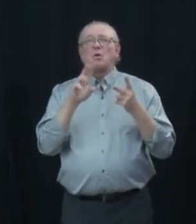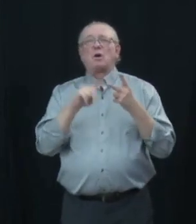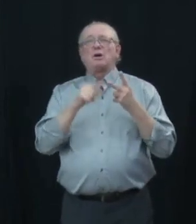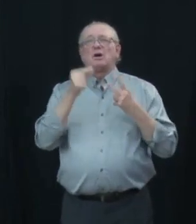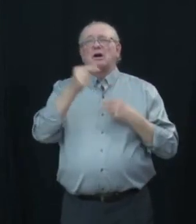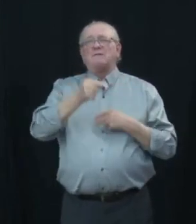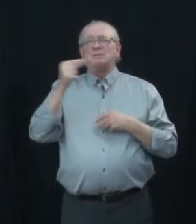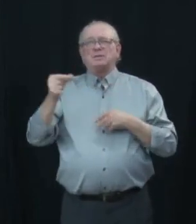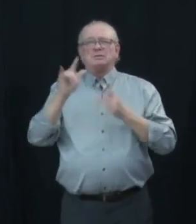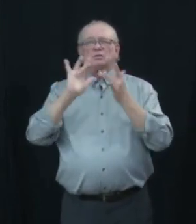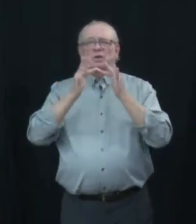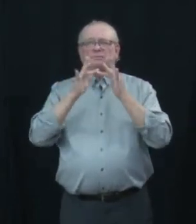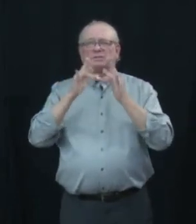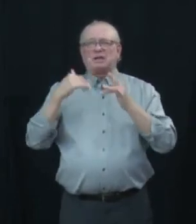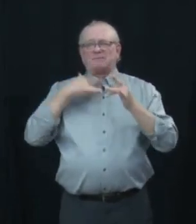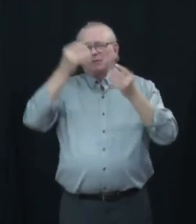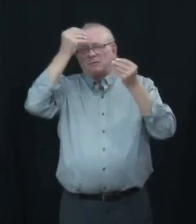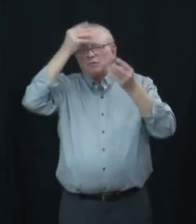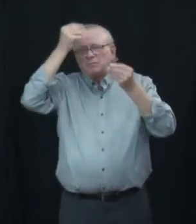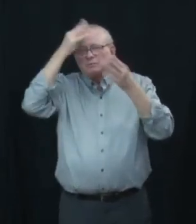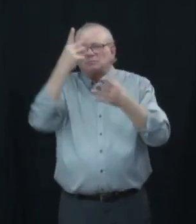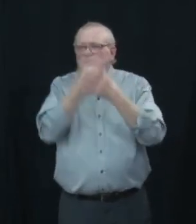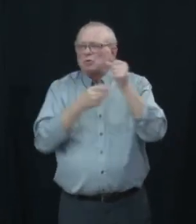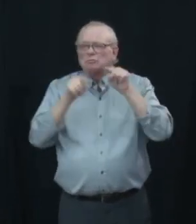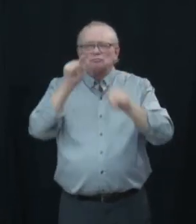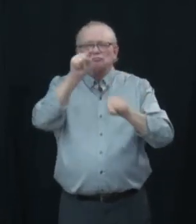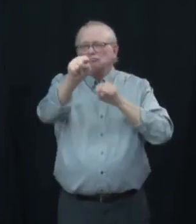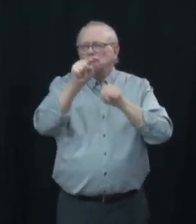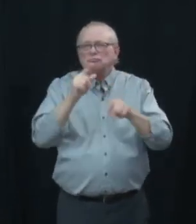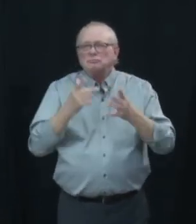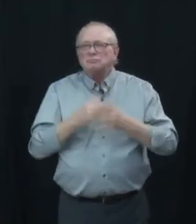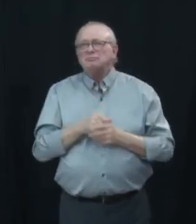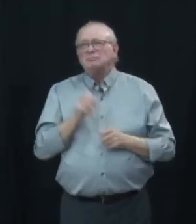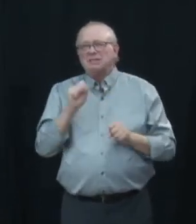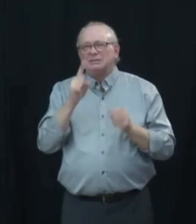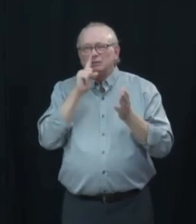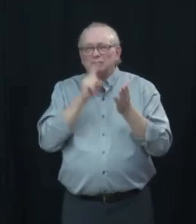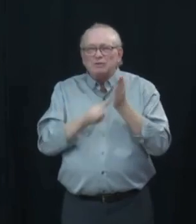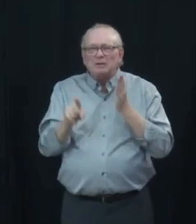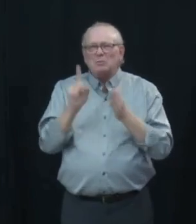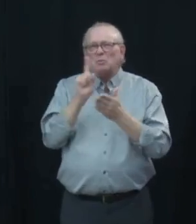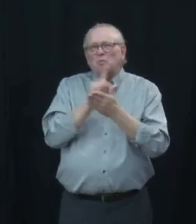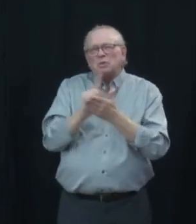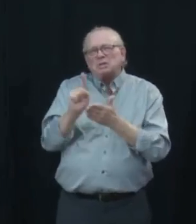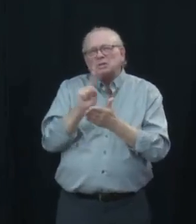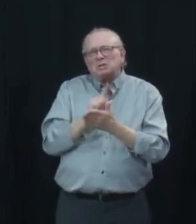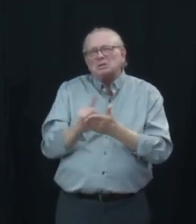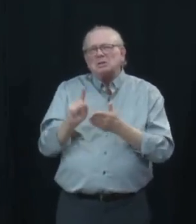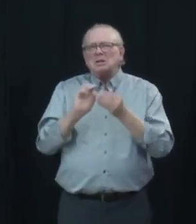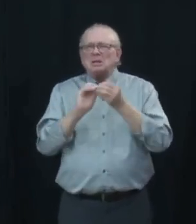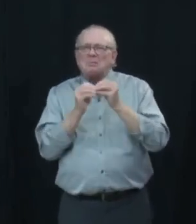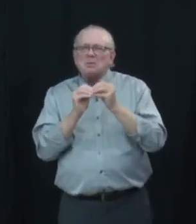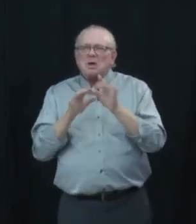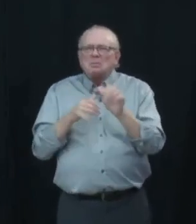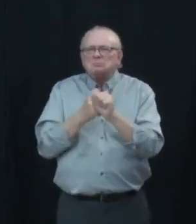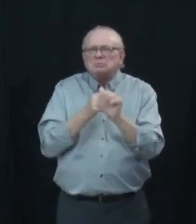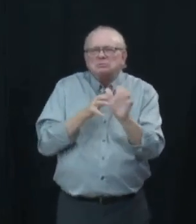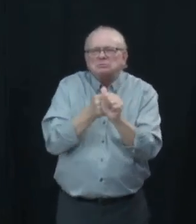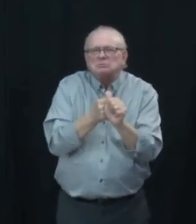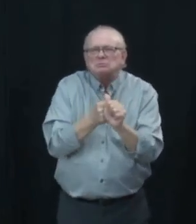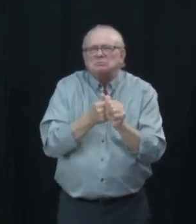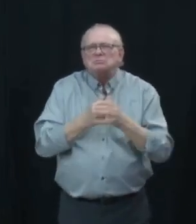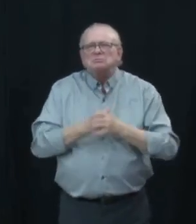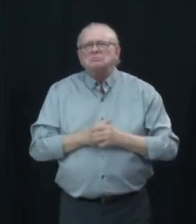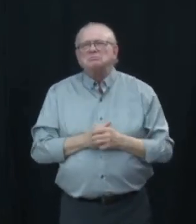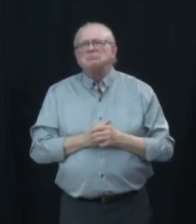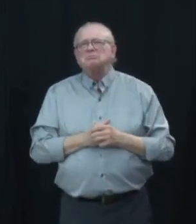you can look at the geographic weekly updates to just get a sense of what is transmission like at a given